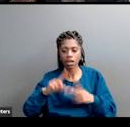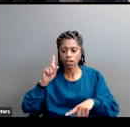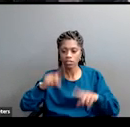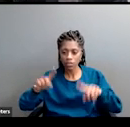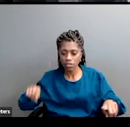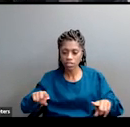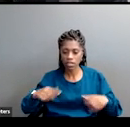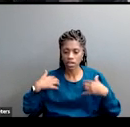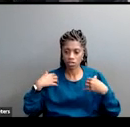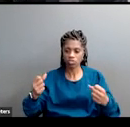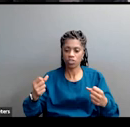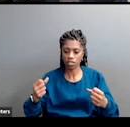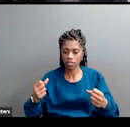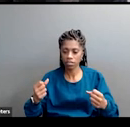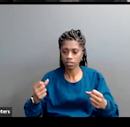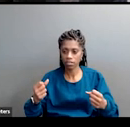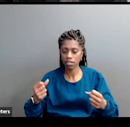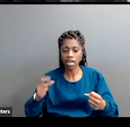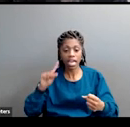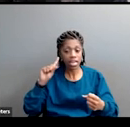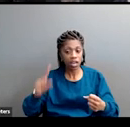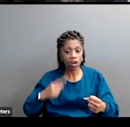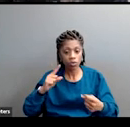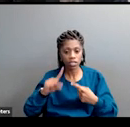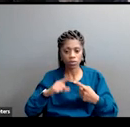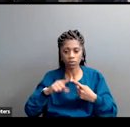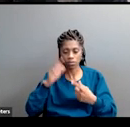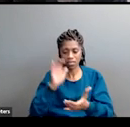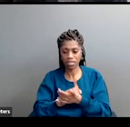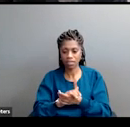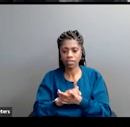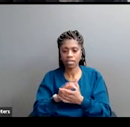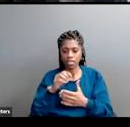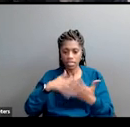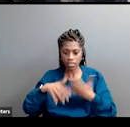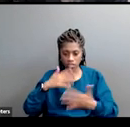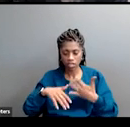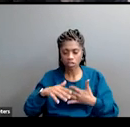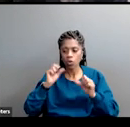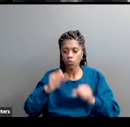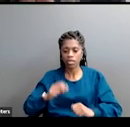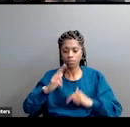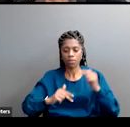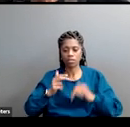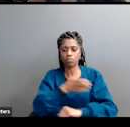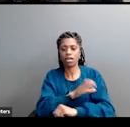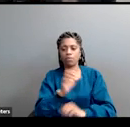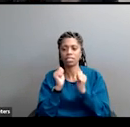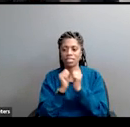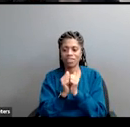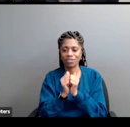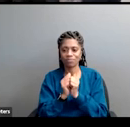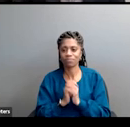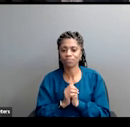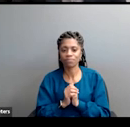only when we believe in each other and reject division, can we build power together. Okay.